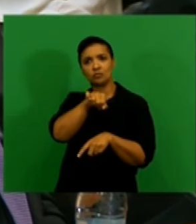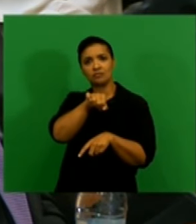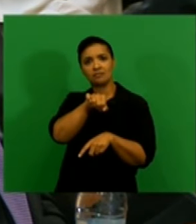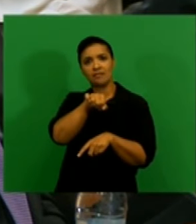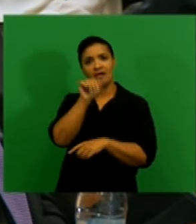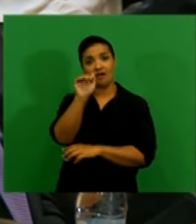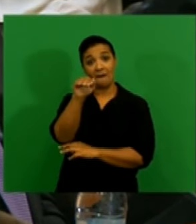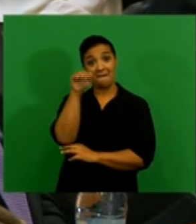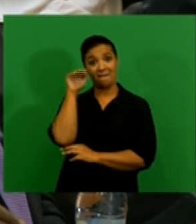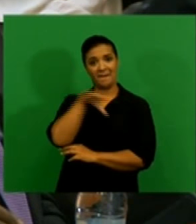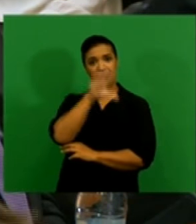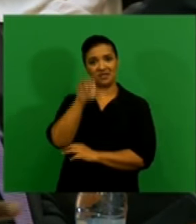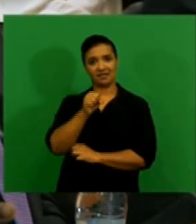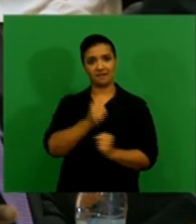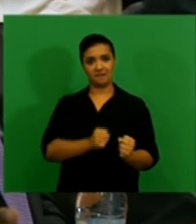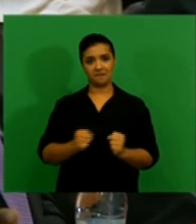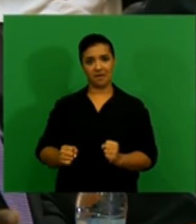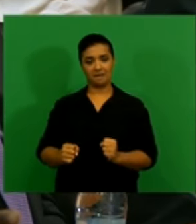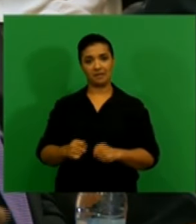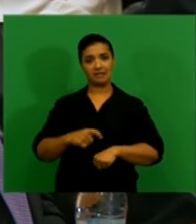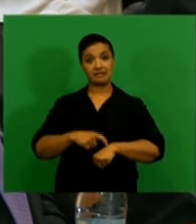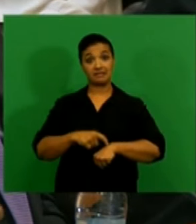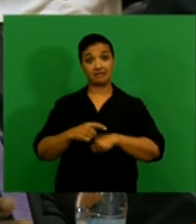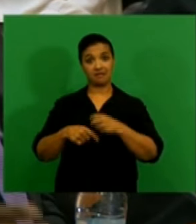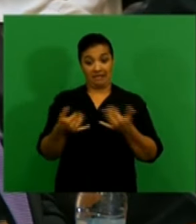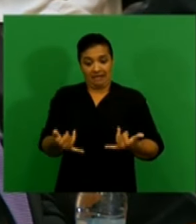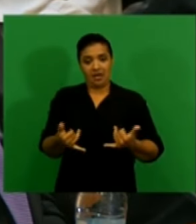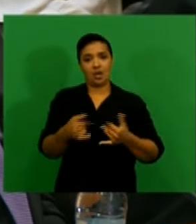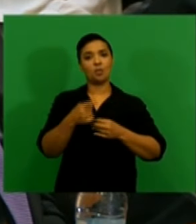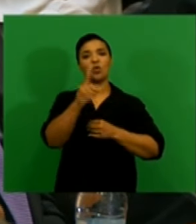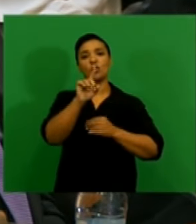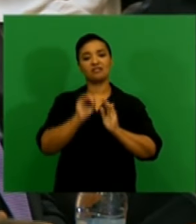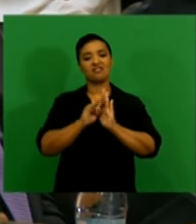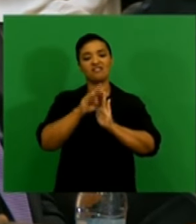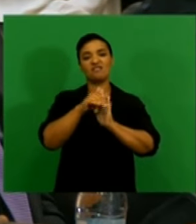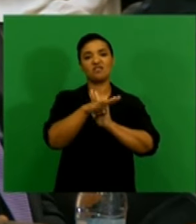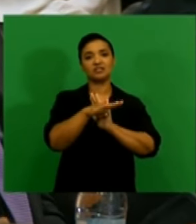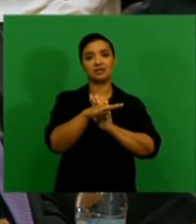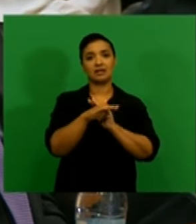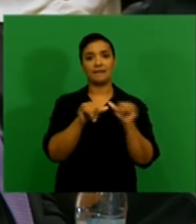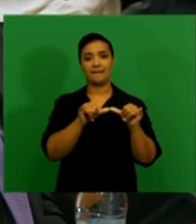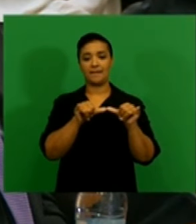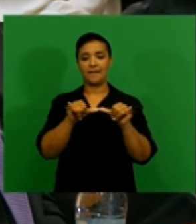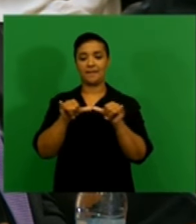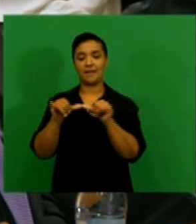Bank keeping interest rates or maintaining interest rates at current levels